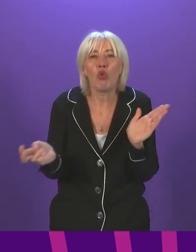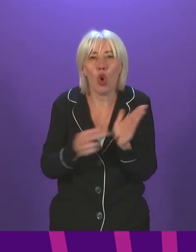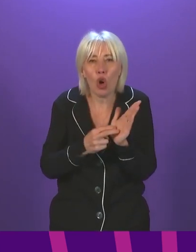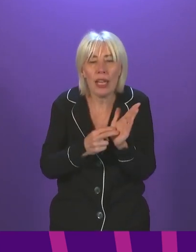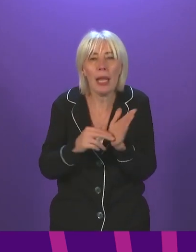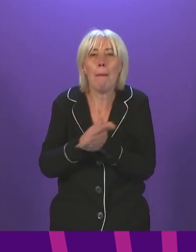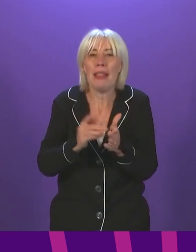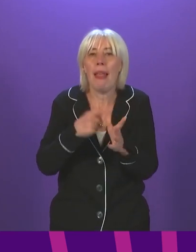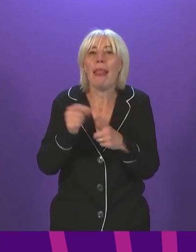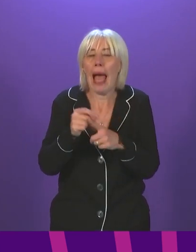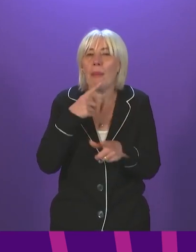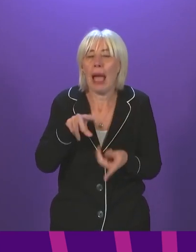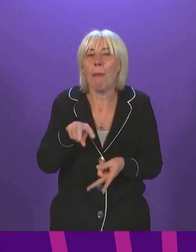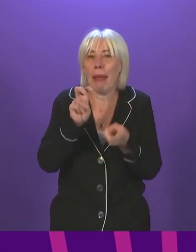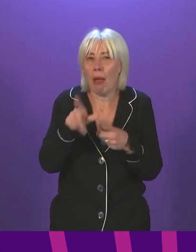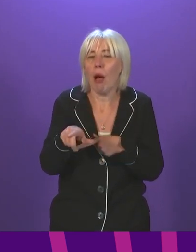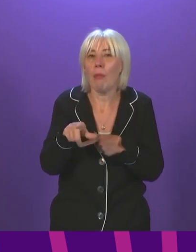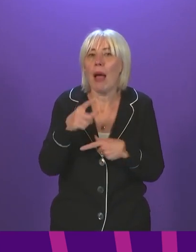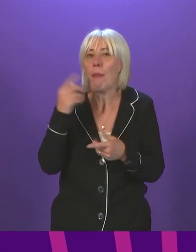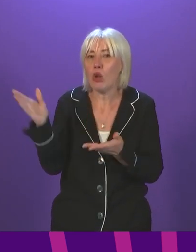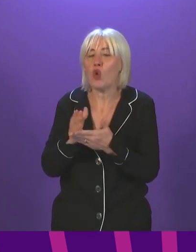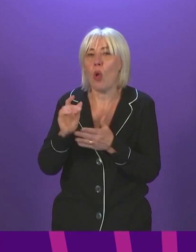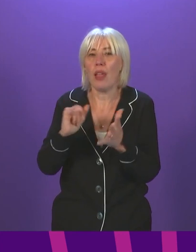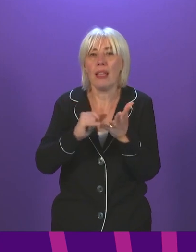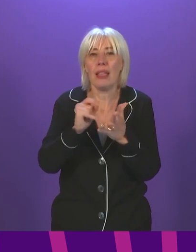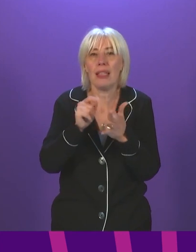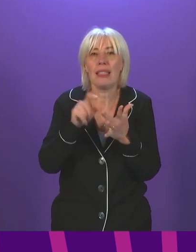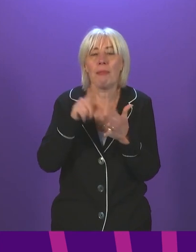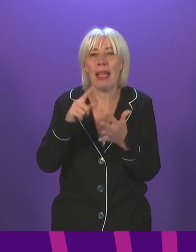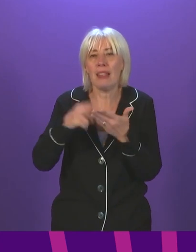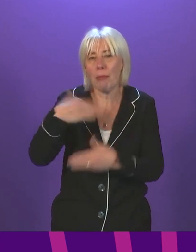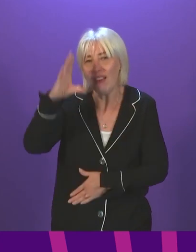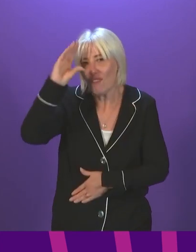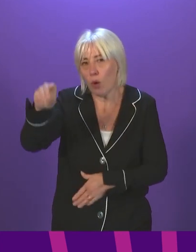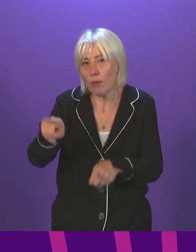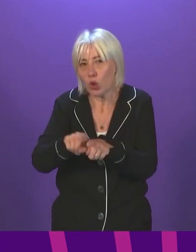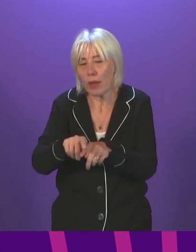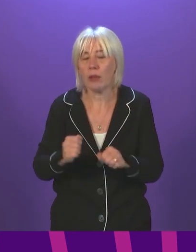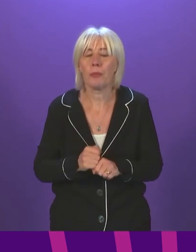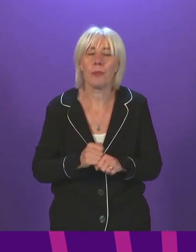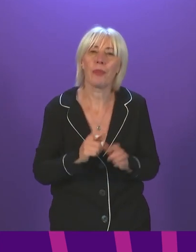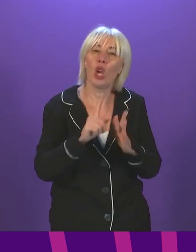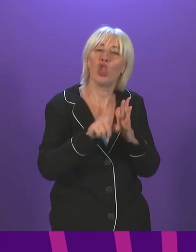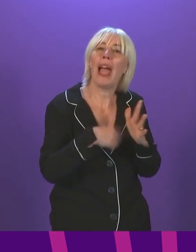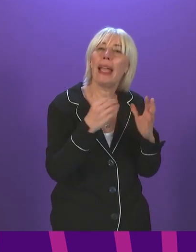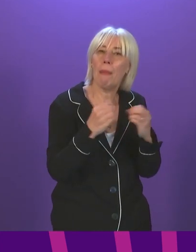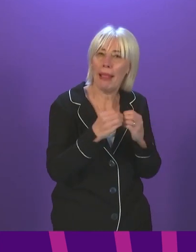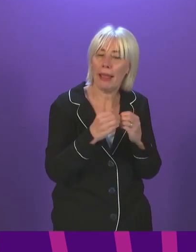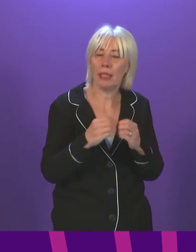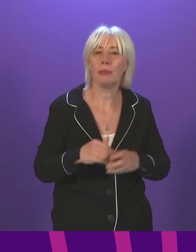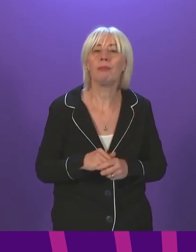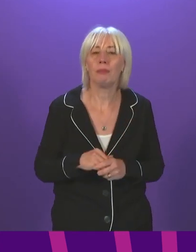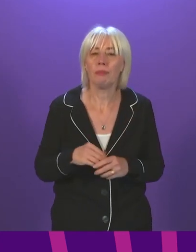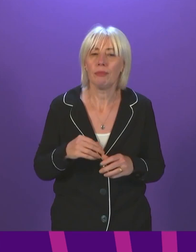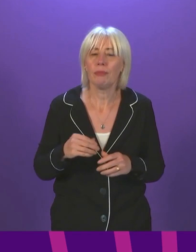to put further information on the detail of that into SPICE. Jackie Bailey to be followed by Siobhan Brown. First Minister, I